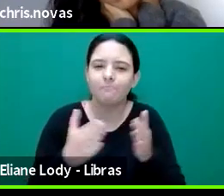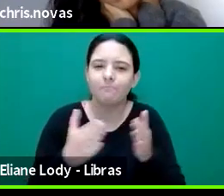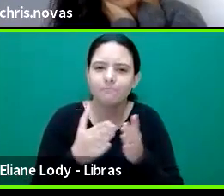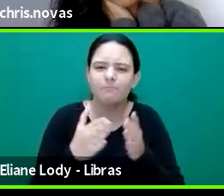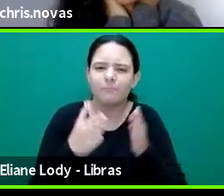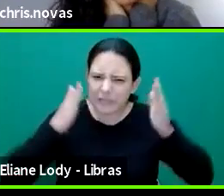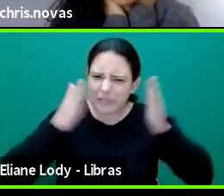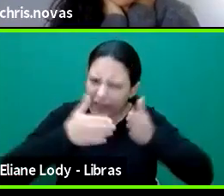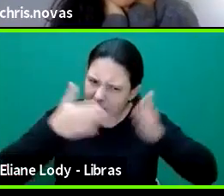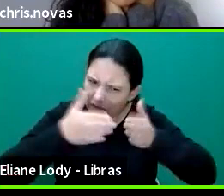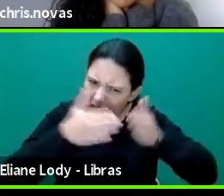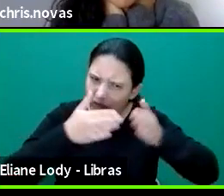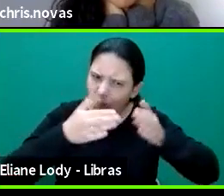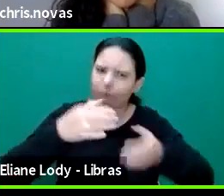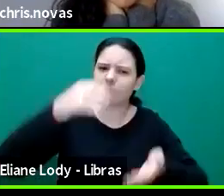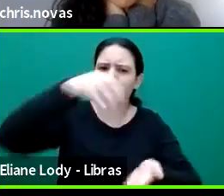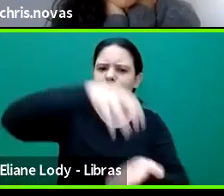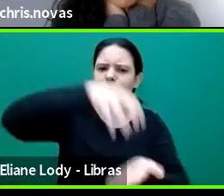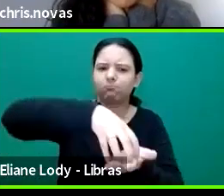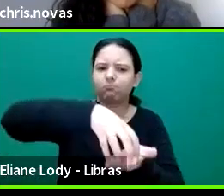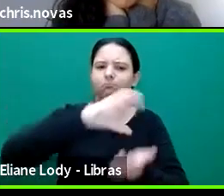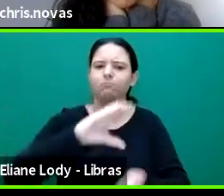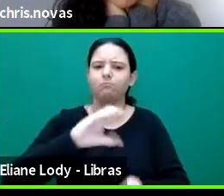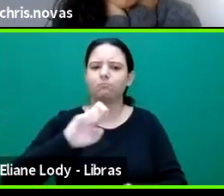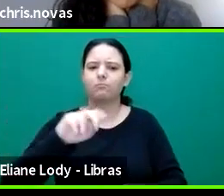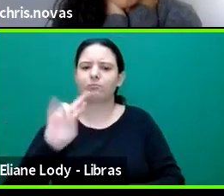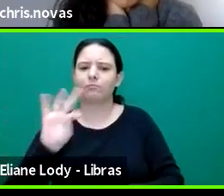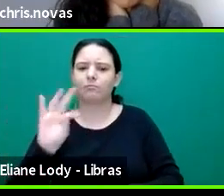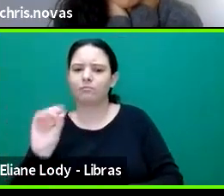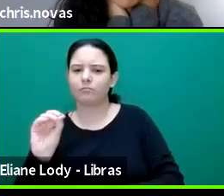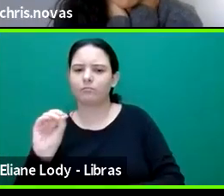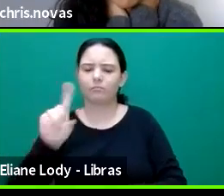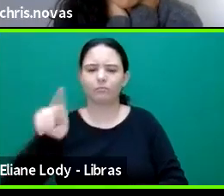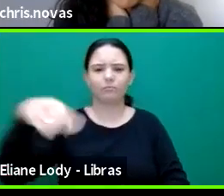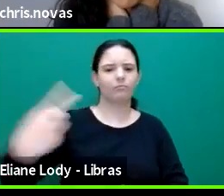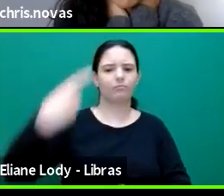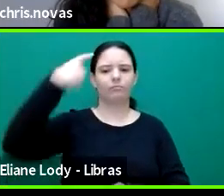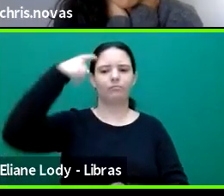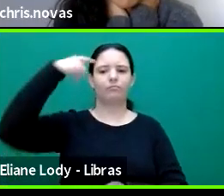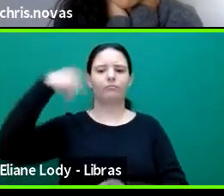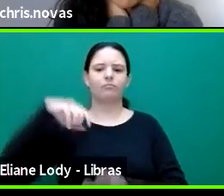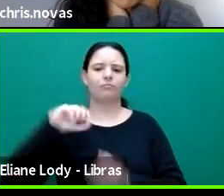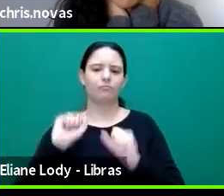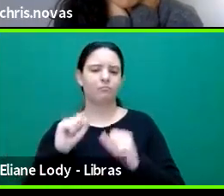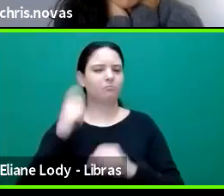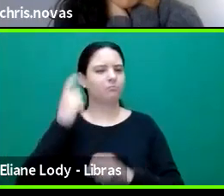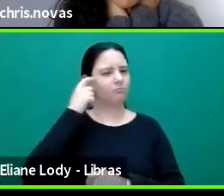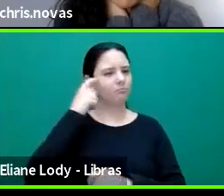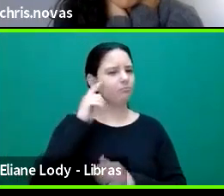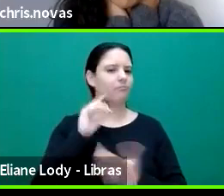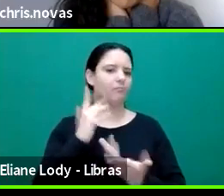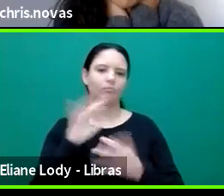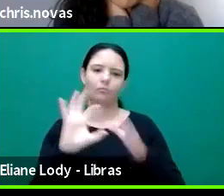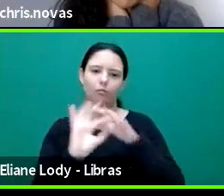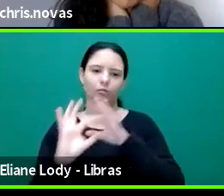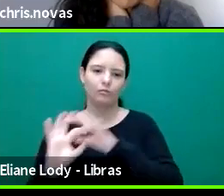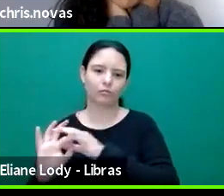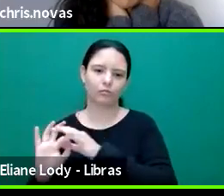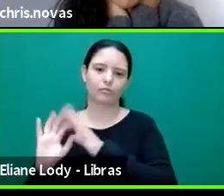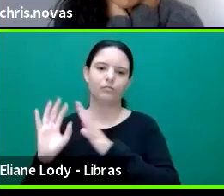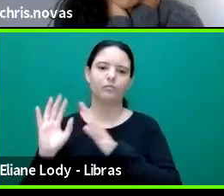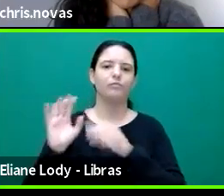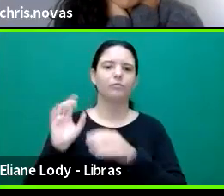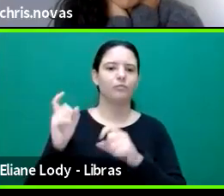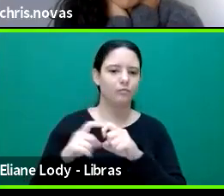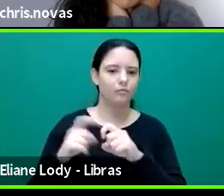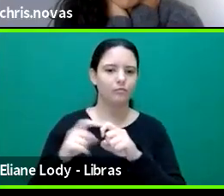interpretations. So, for example, in medical contexts, you know, you, you may have nobody who fits